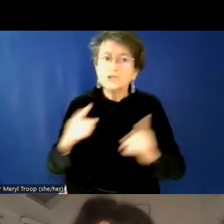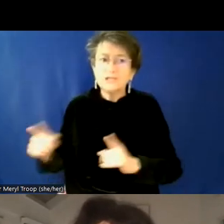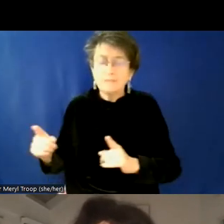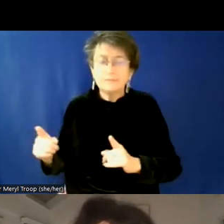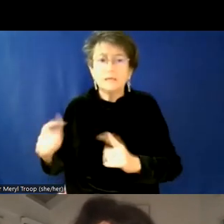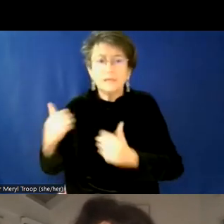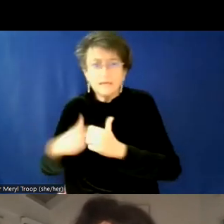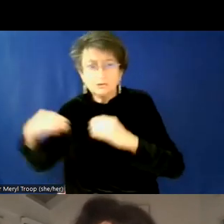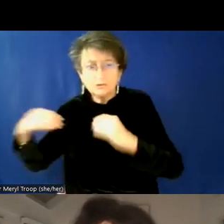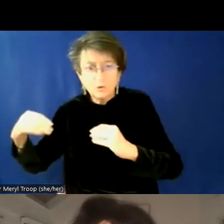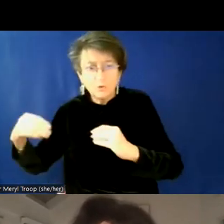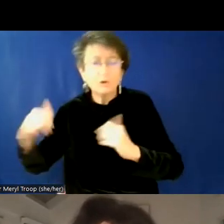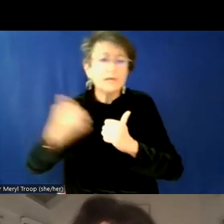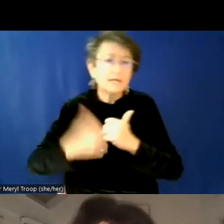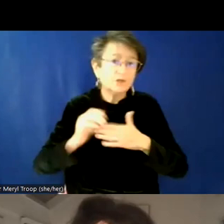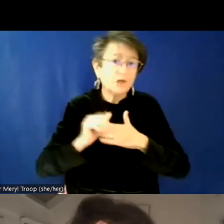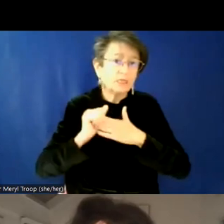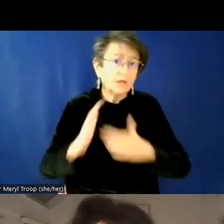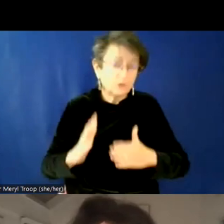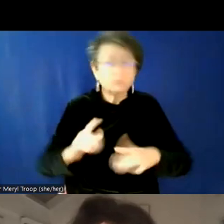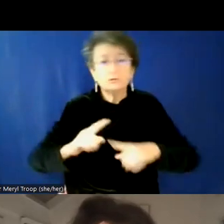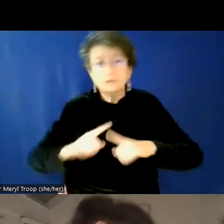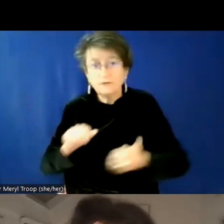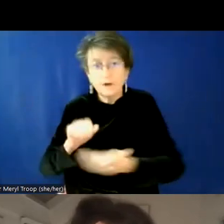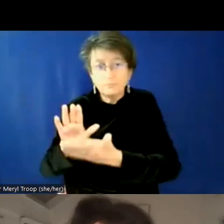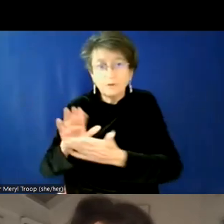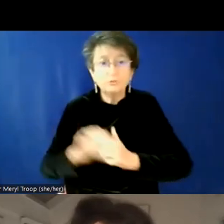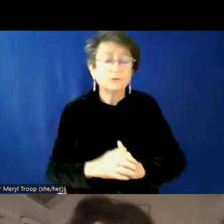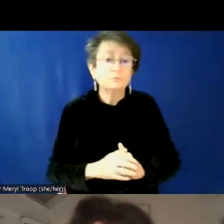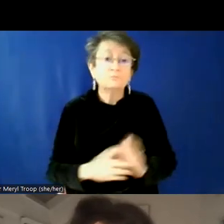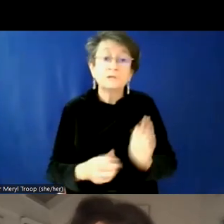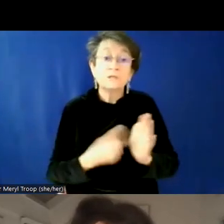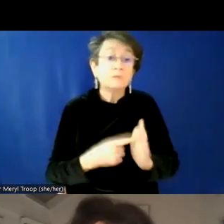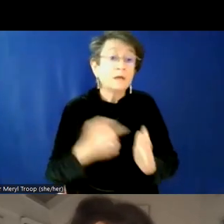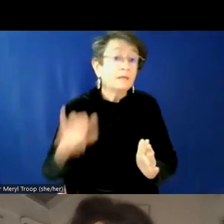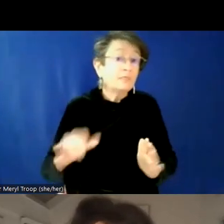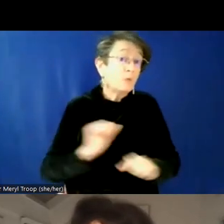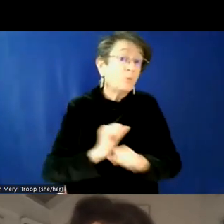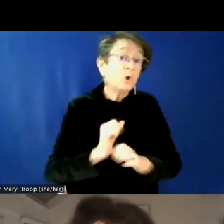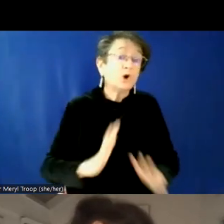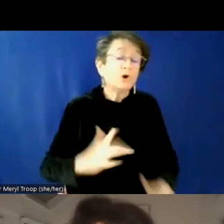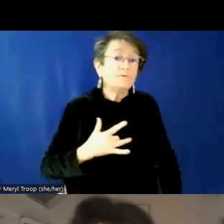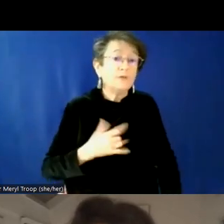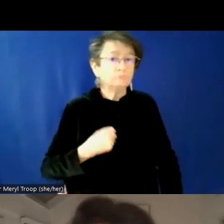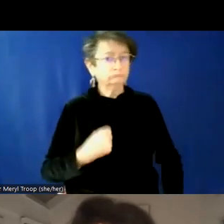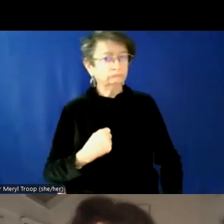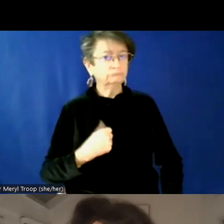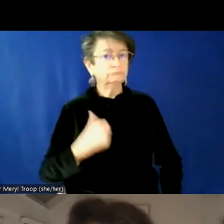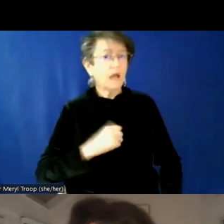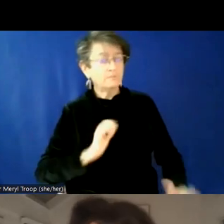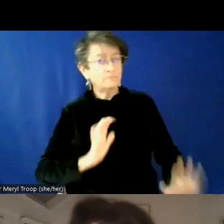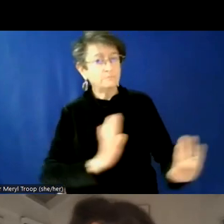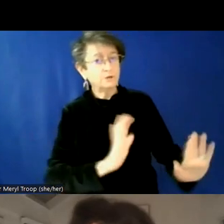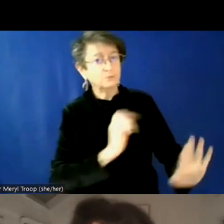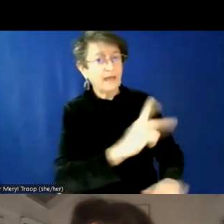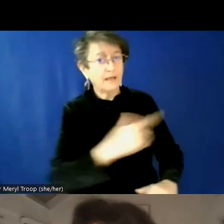And, um, you know, in some cases the associate might feel empowered to push back and answer on their